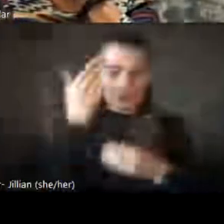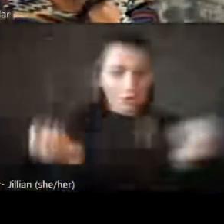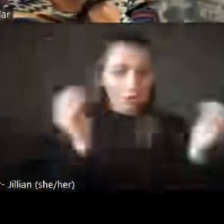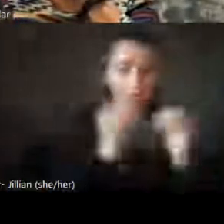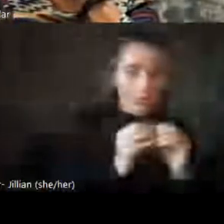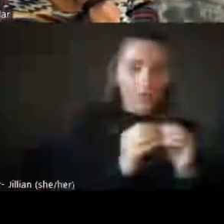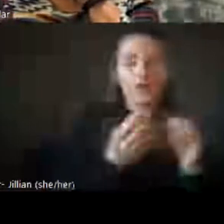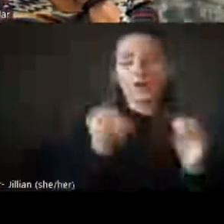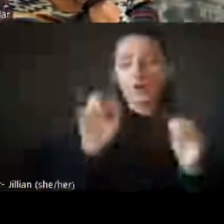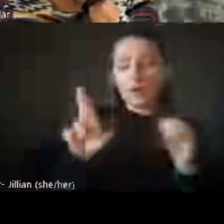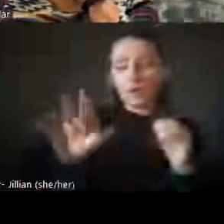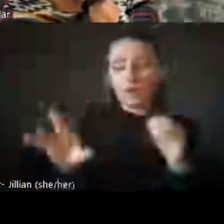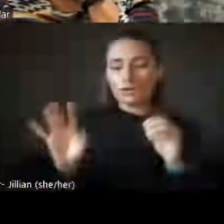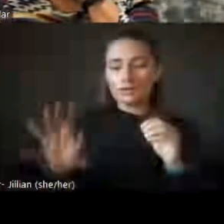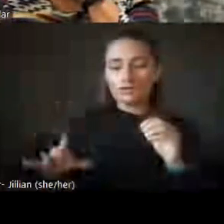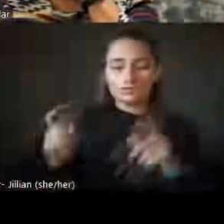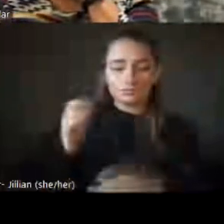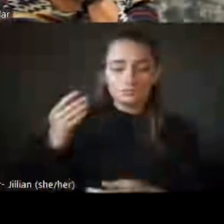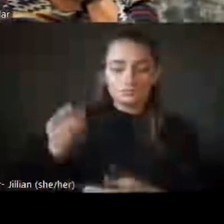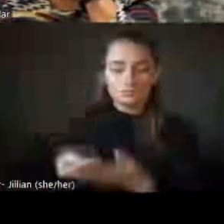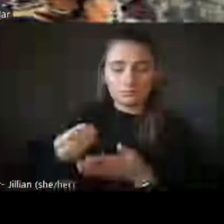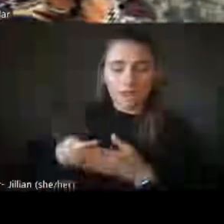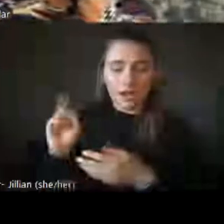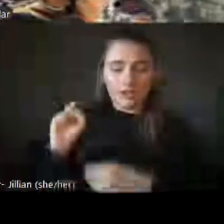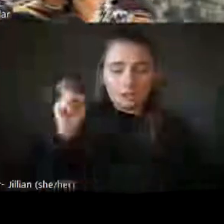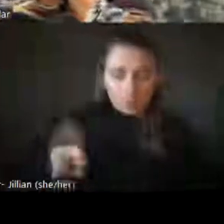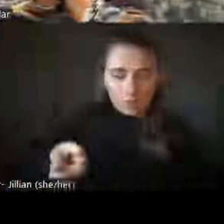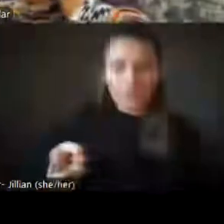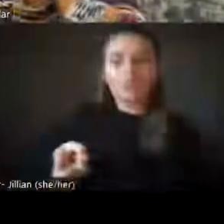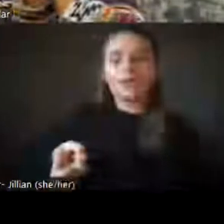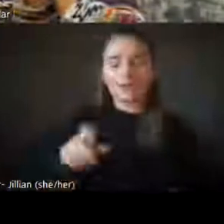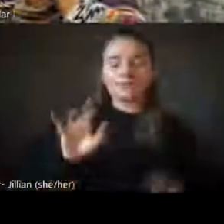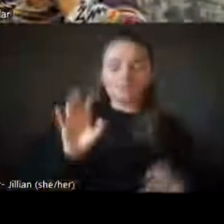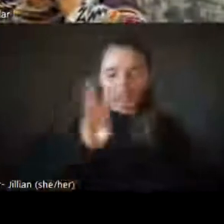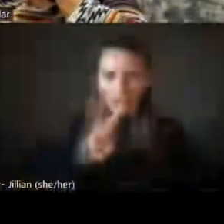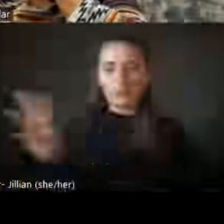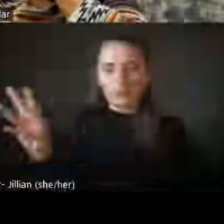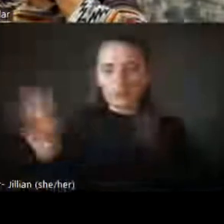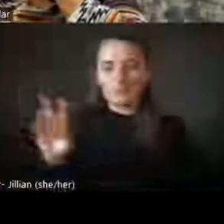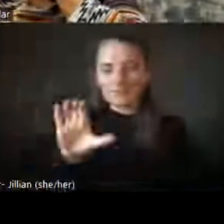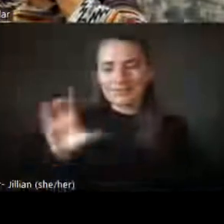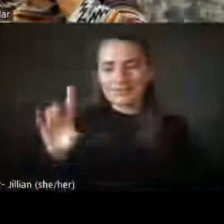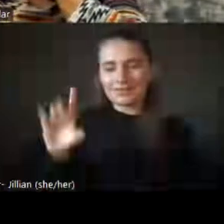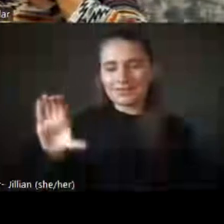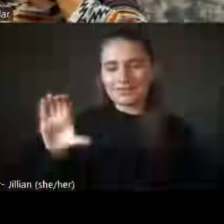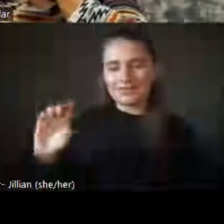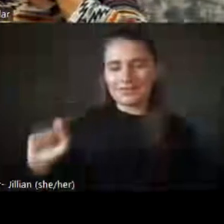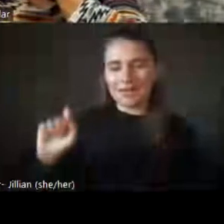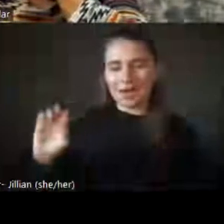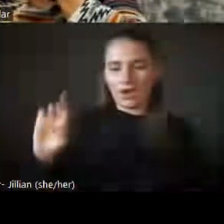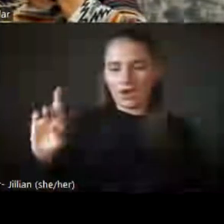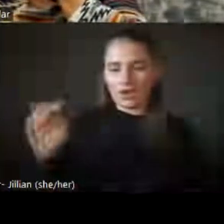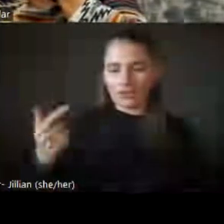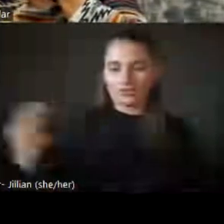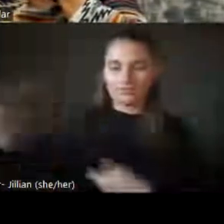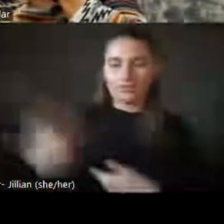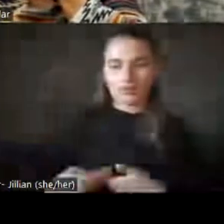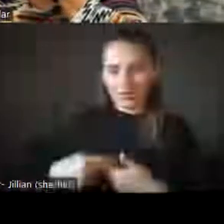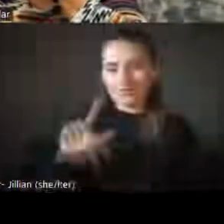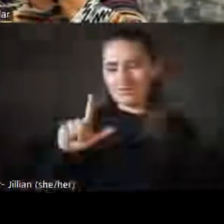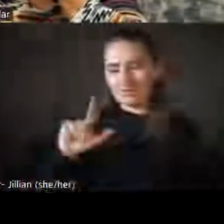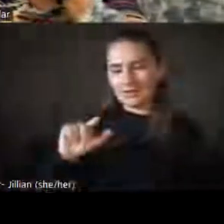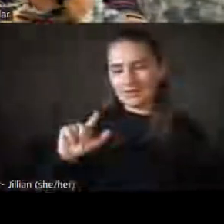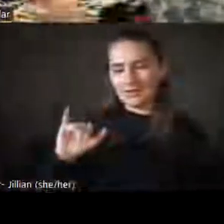ccdconline.org. Join us June 20th for our in-person Unstoppable Together community gathering, Liberation Through Unity,